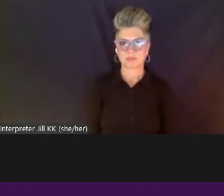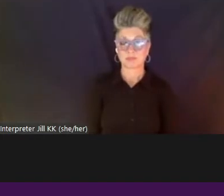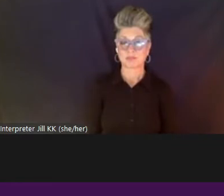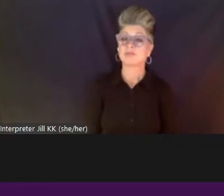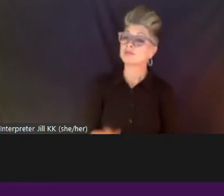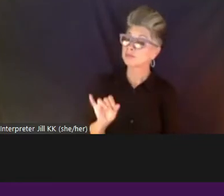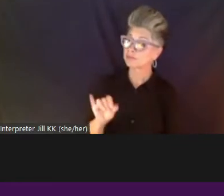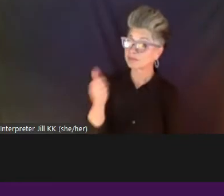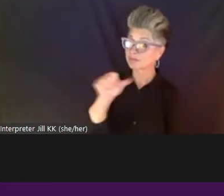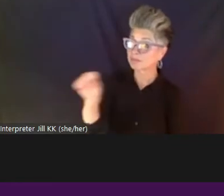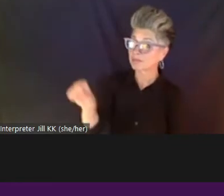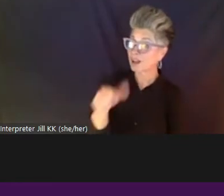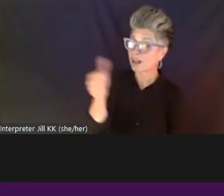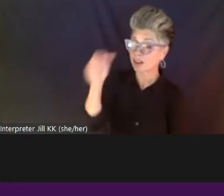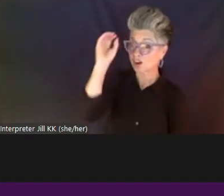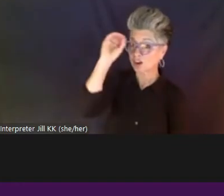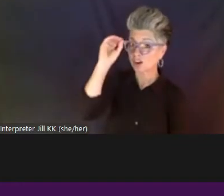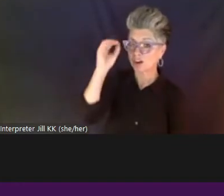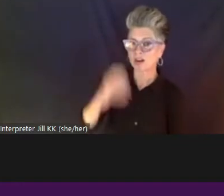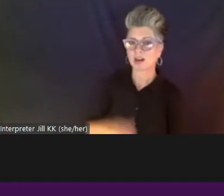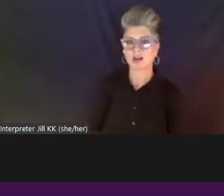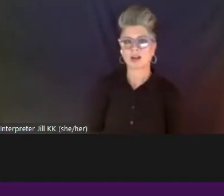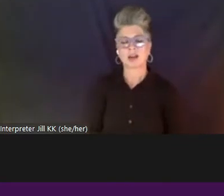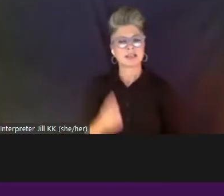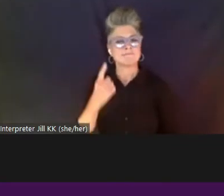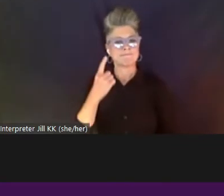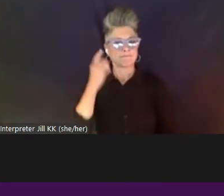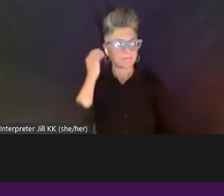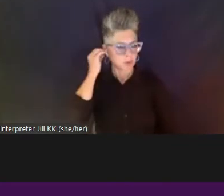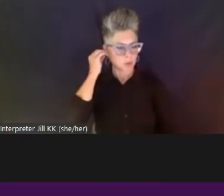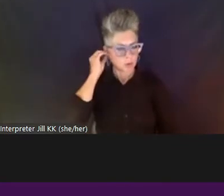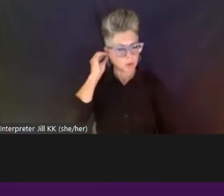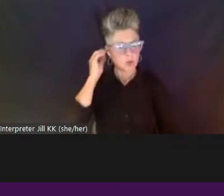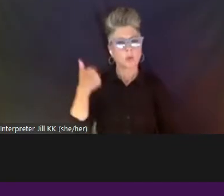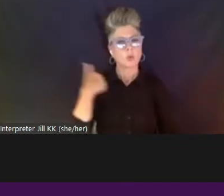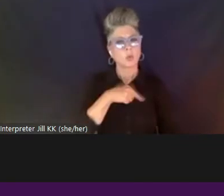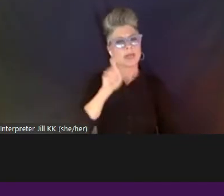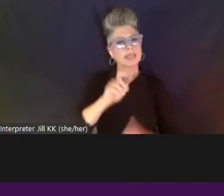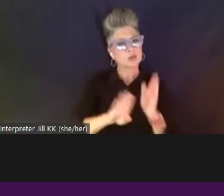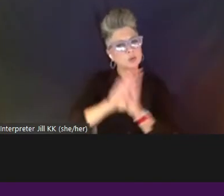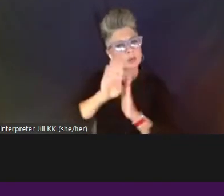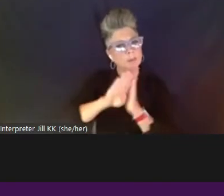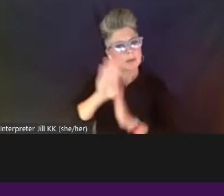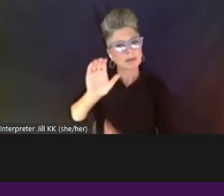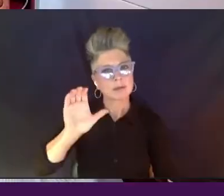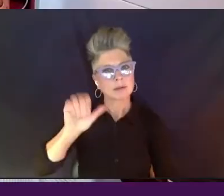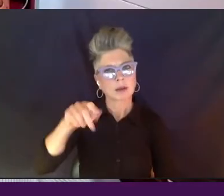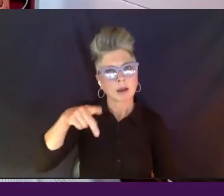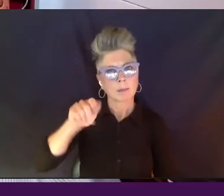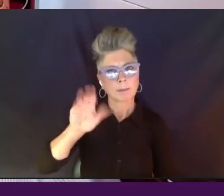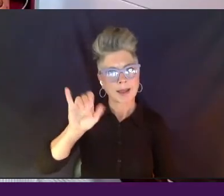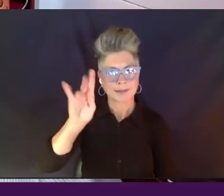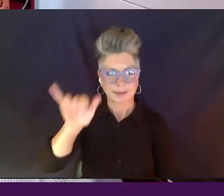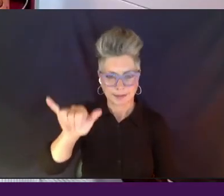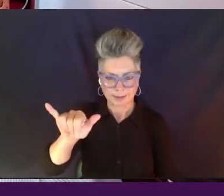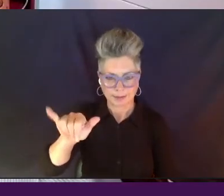I think we need to build capacity in the system to make sure this work is sustainable.